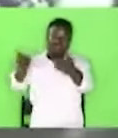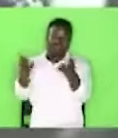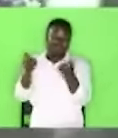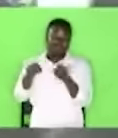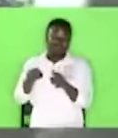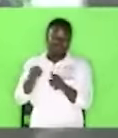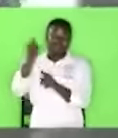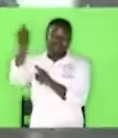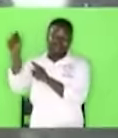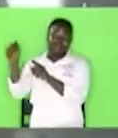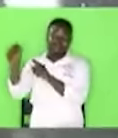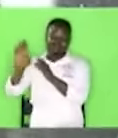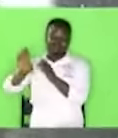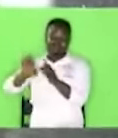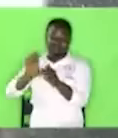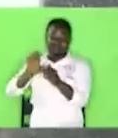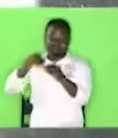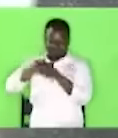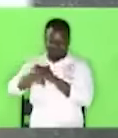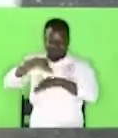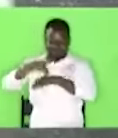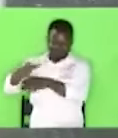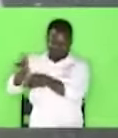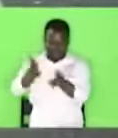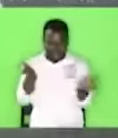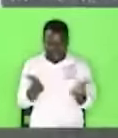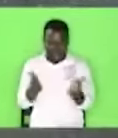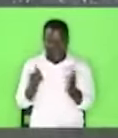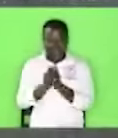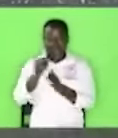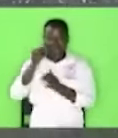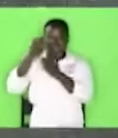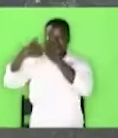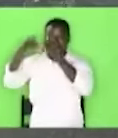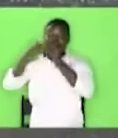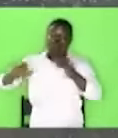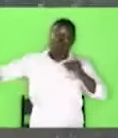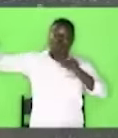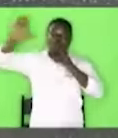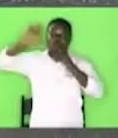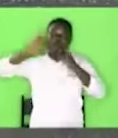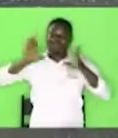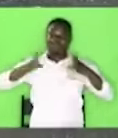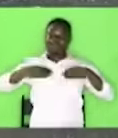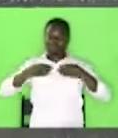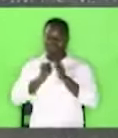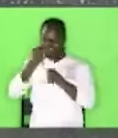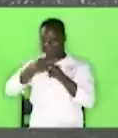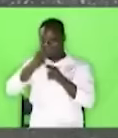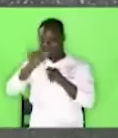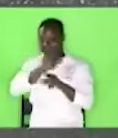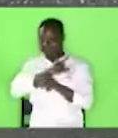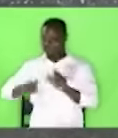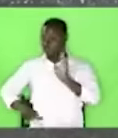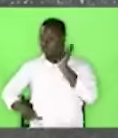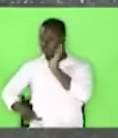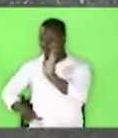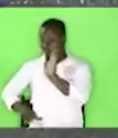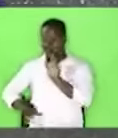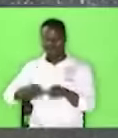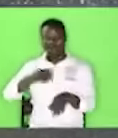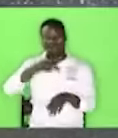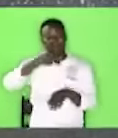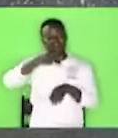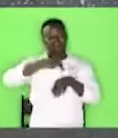us. The name that the whole heavens have accepted to be the name of the Lord. Peter says that that